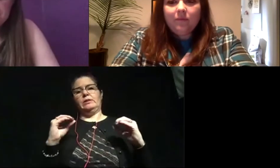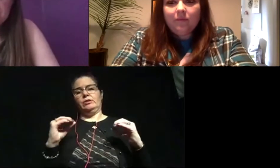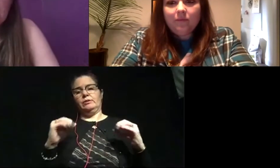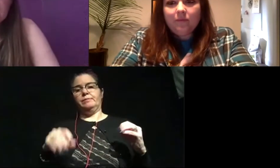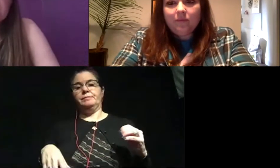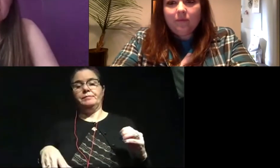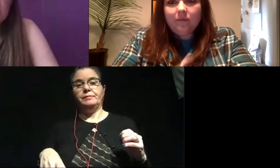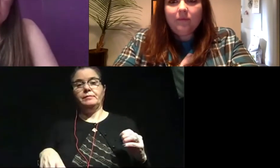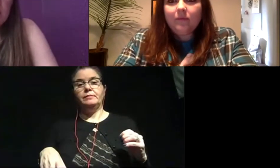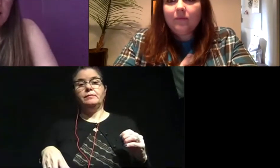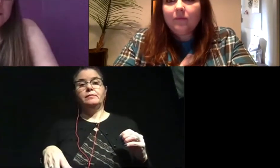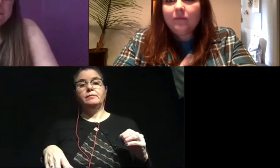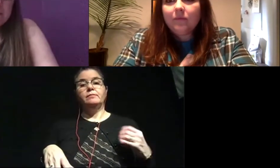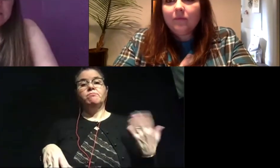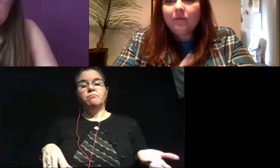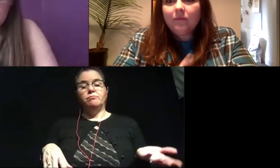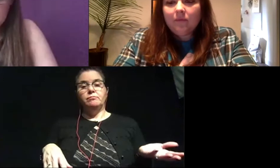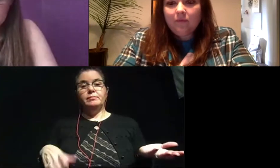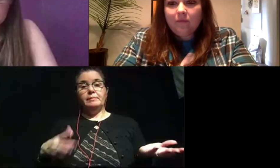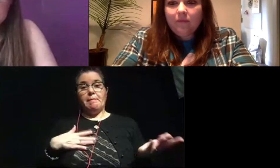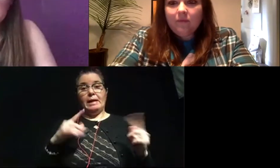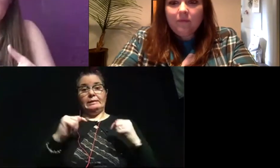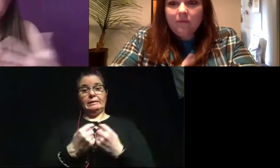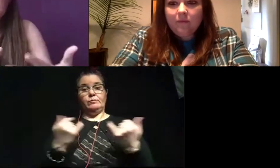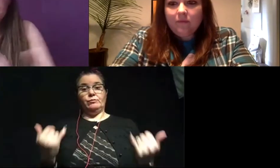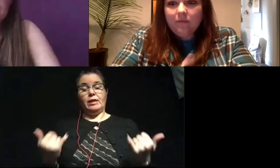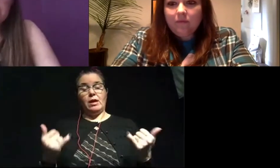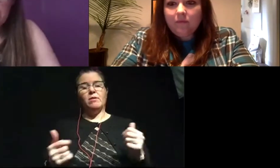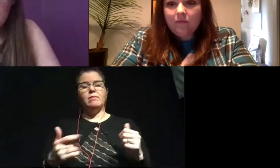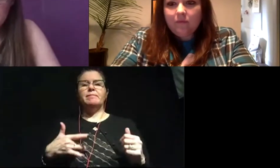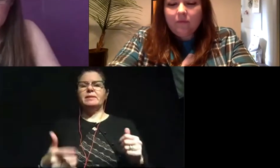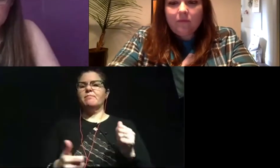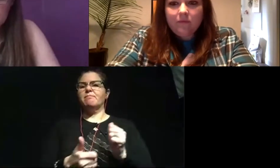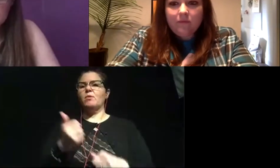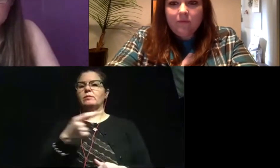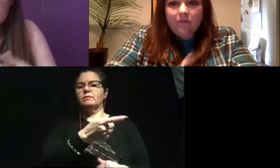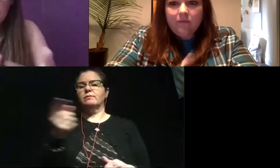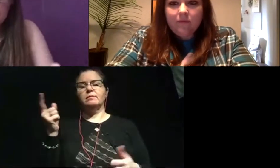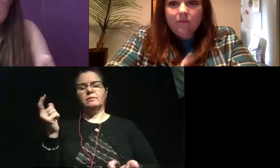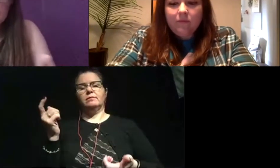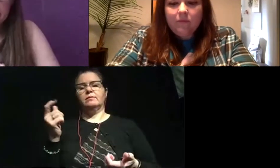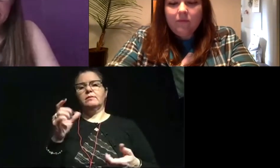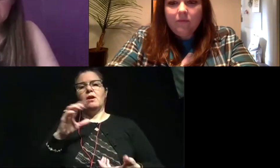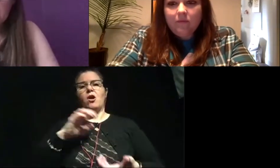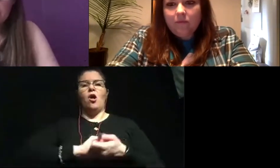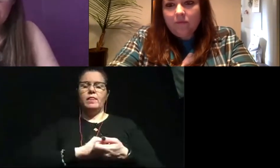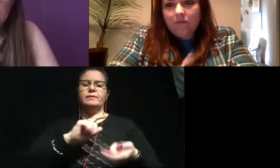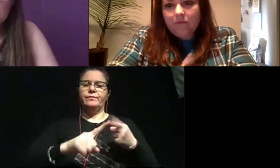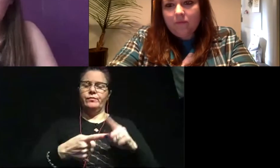before that. Okay. So my team right now is mostly made up of colleagues and friends that I've